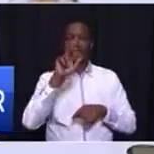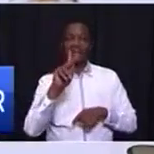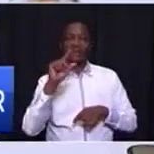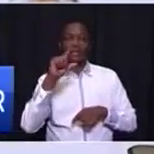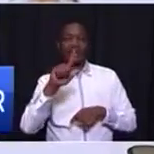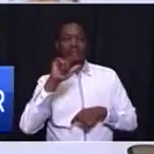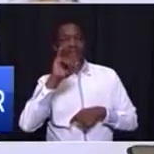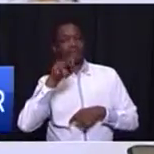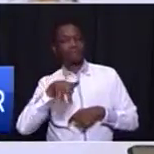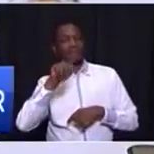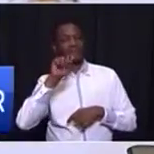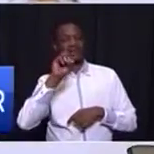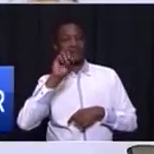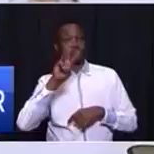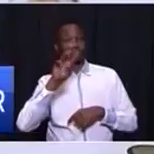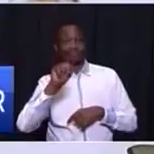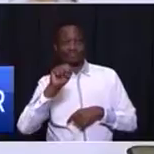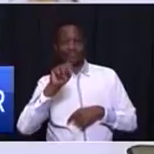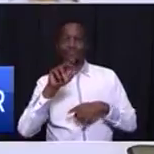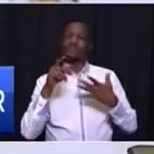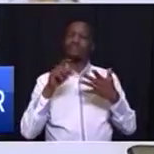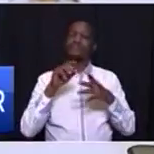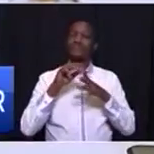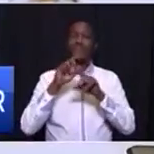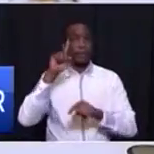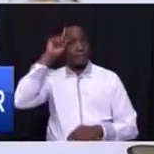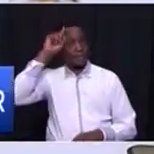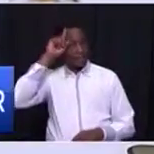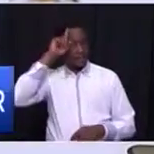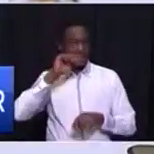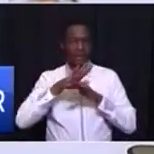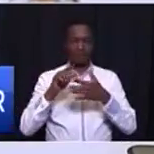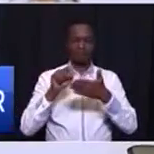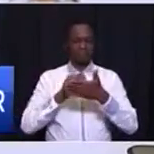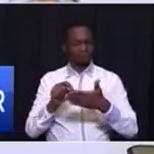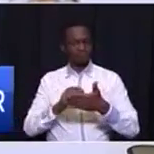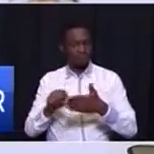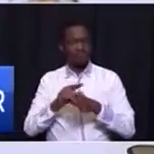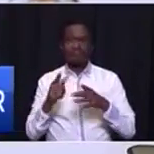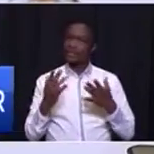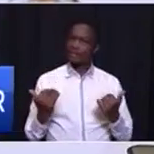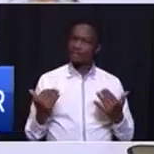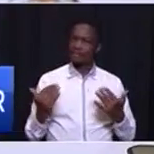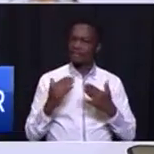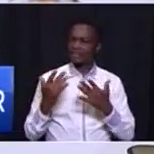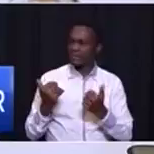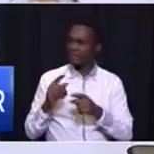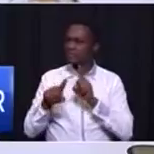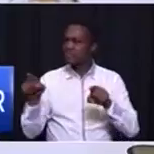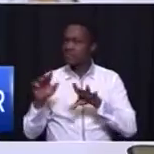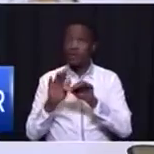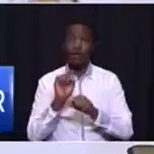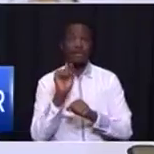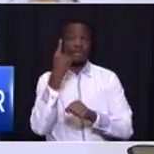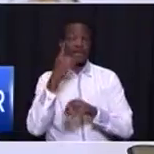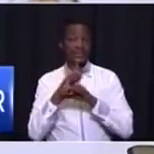President Nelson Mandela aptly captured the expectations of the electorate during his first state